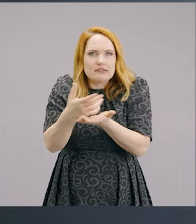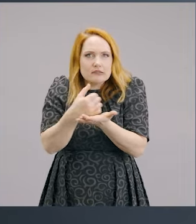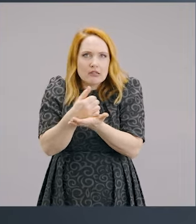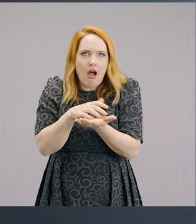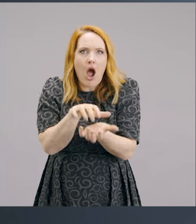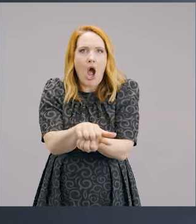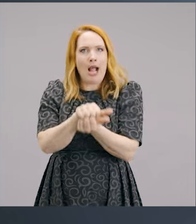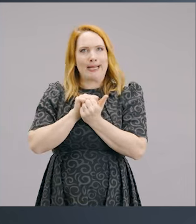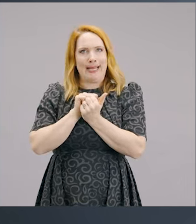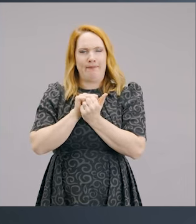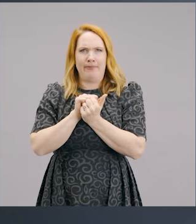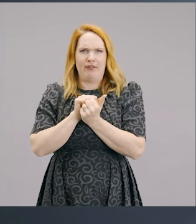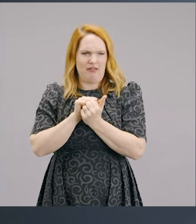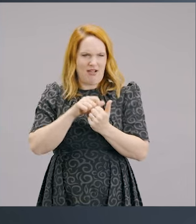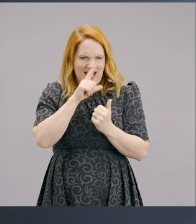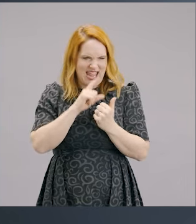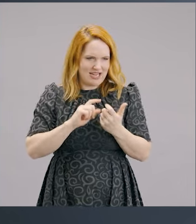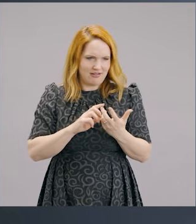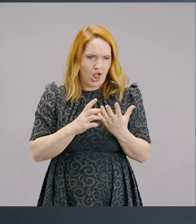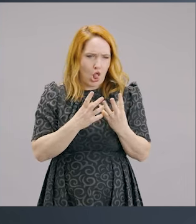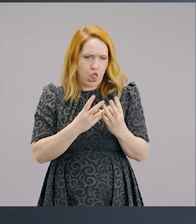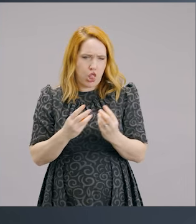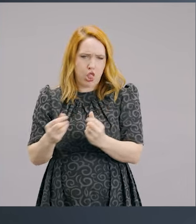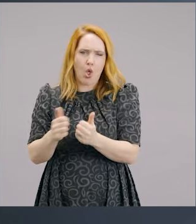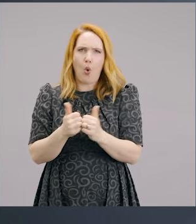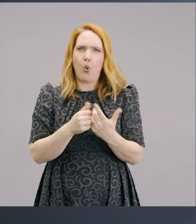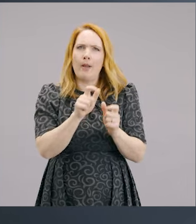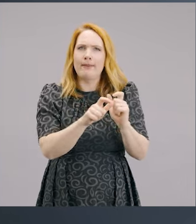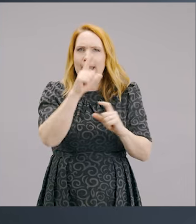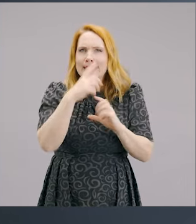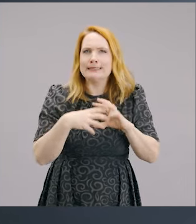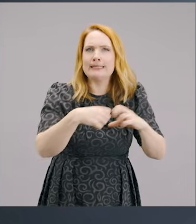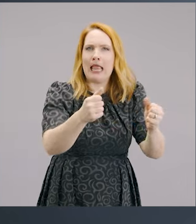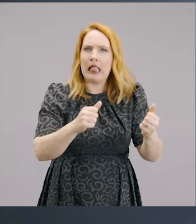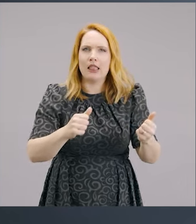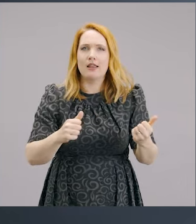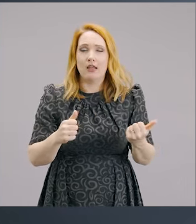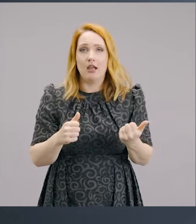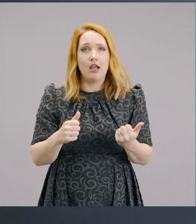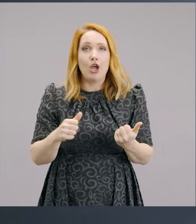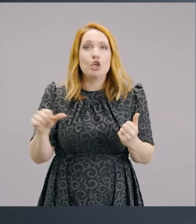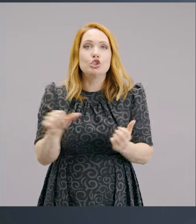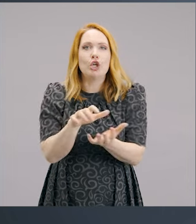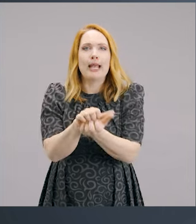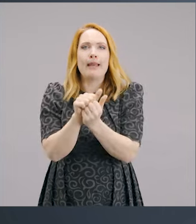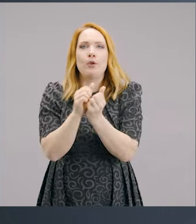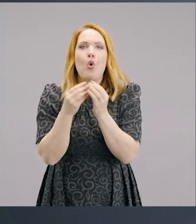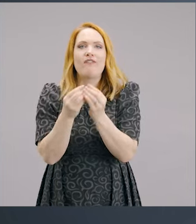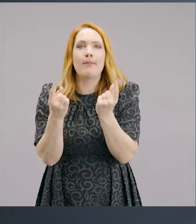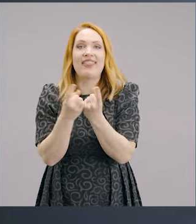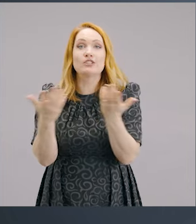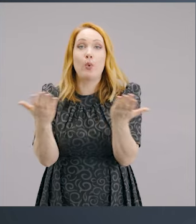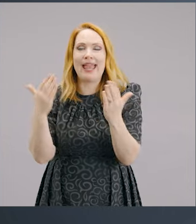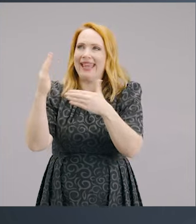eat them and rust destroys them and where thieves break in and steal. Store your treasures in heaven where moths and rust cannot